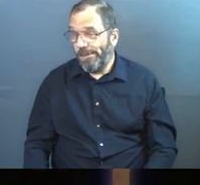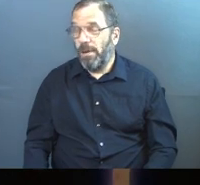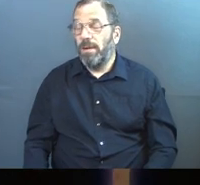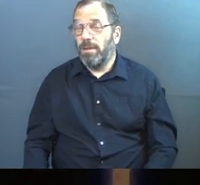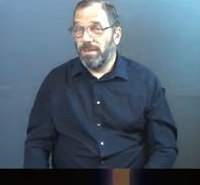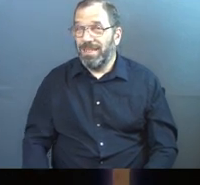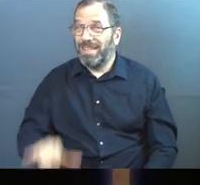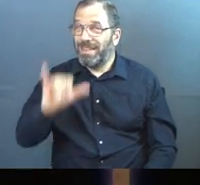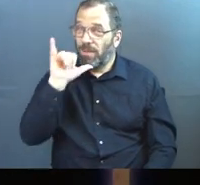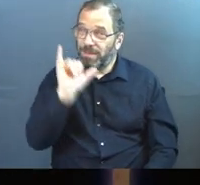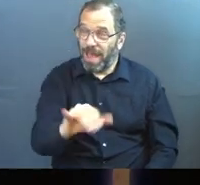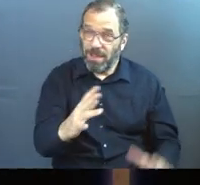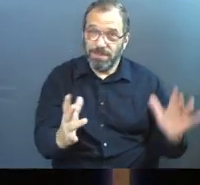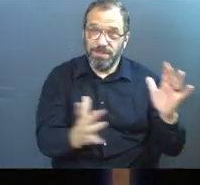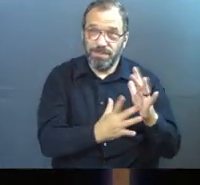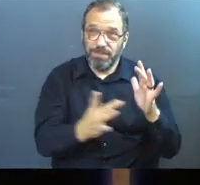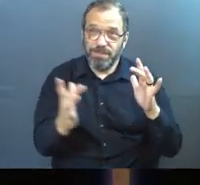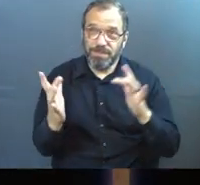So that's Jesus.